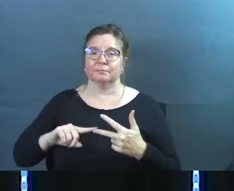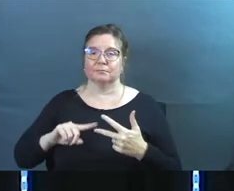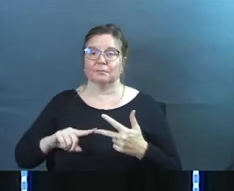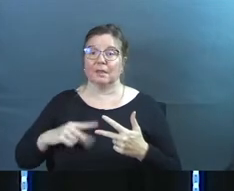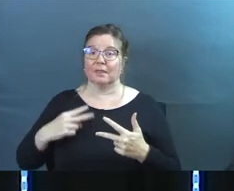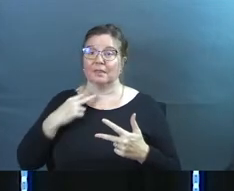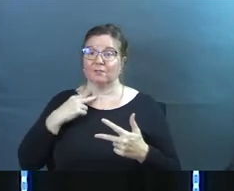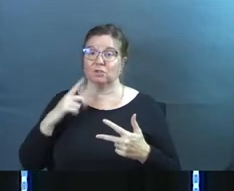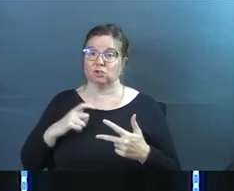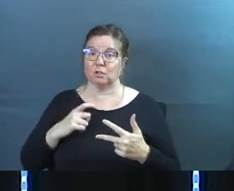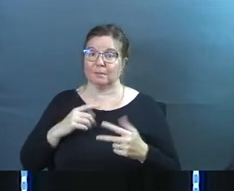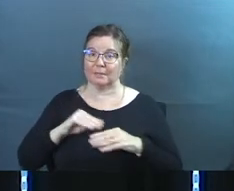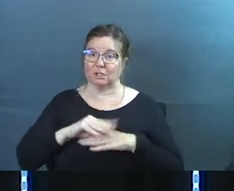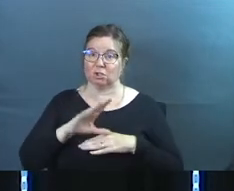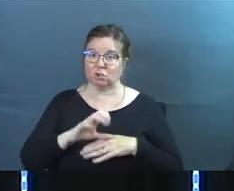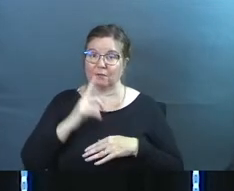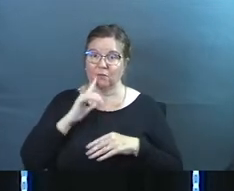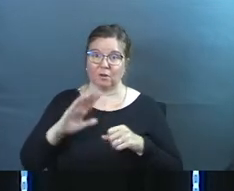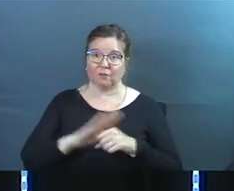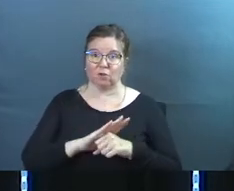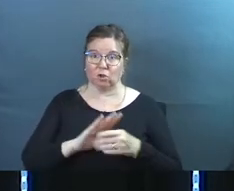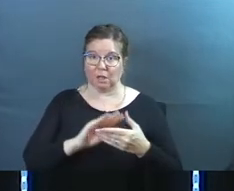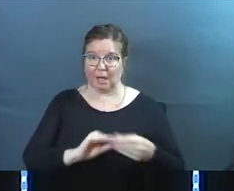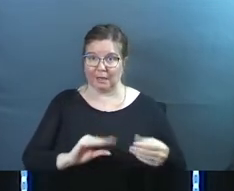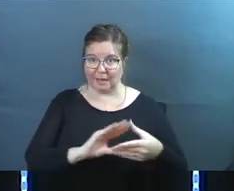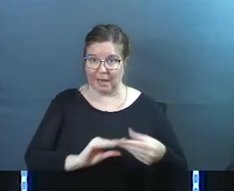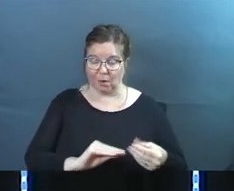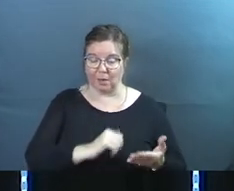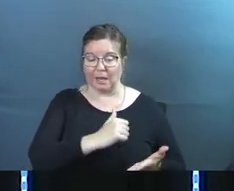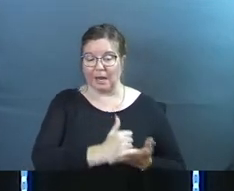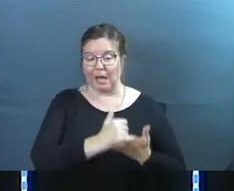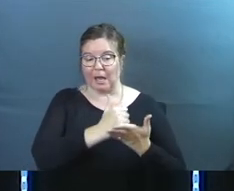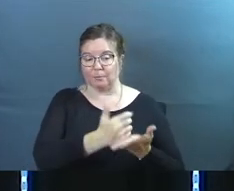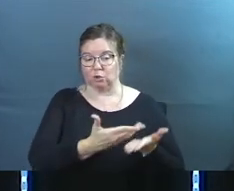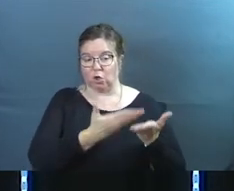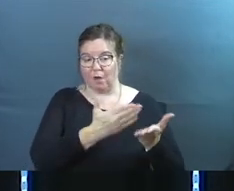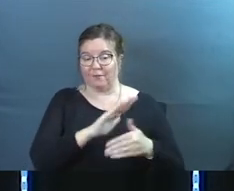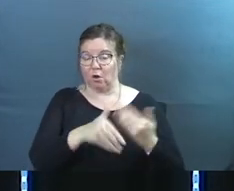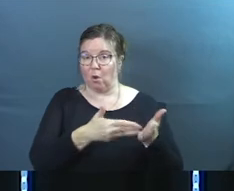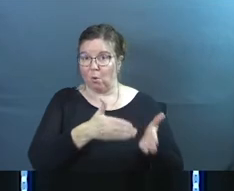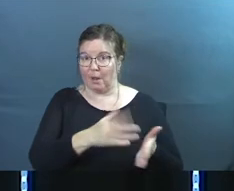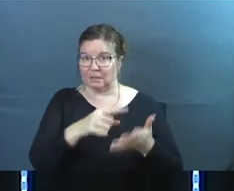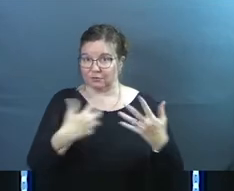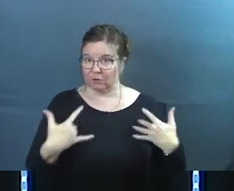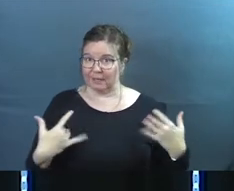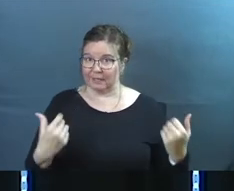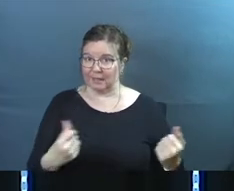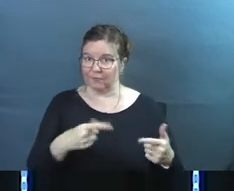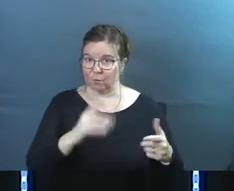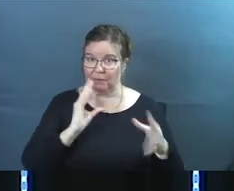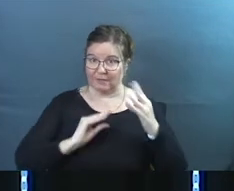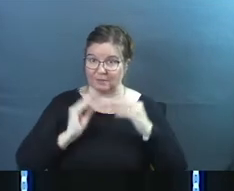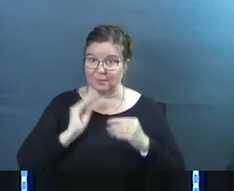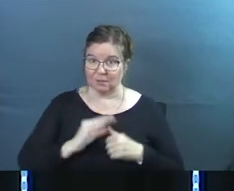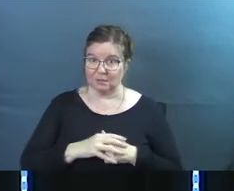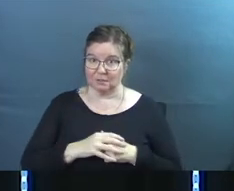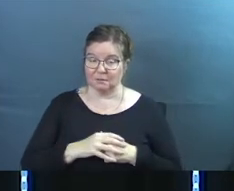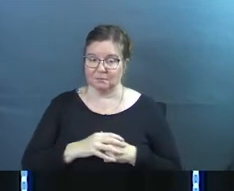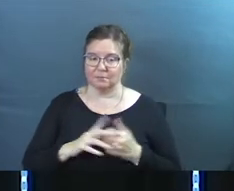the victim should be consulted for their full account and help should be offered them in all ways for healing for what they've gone through